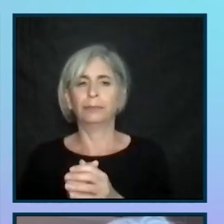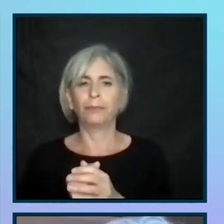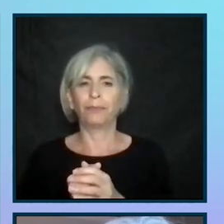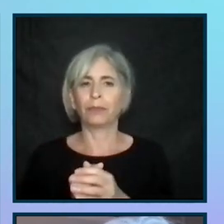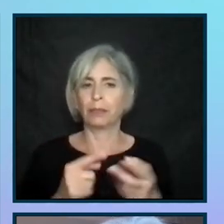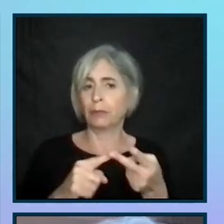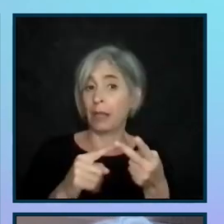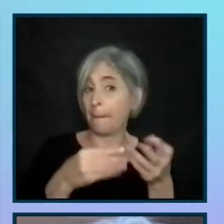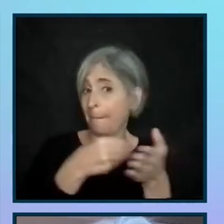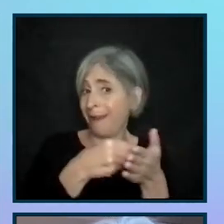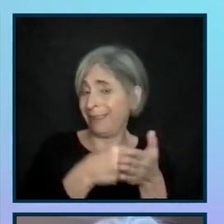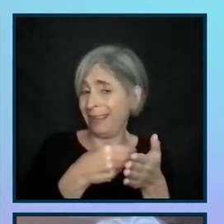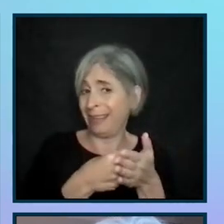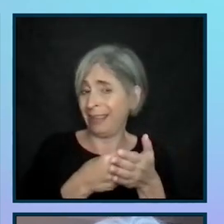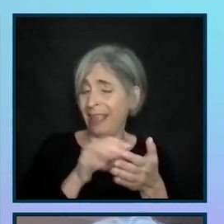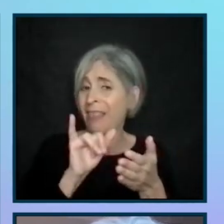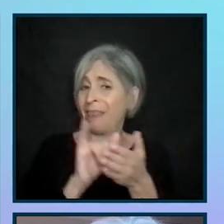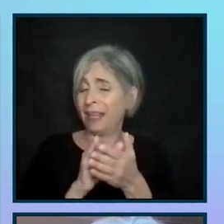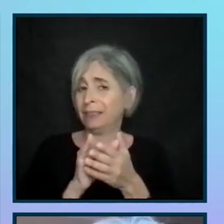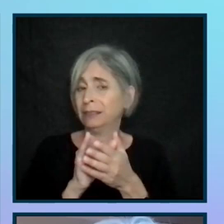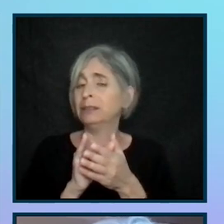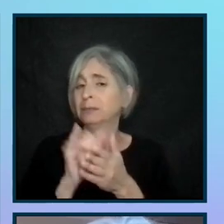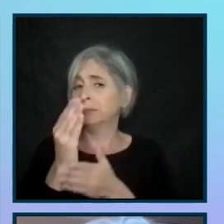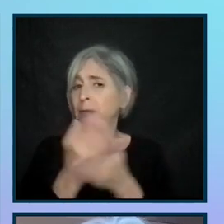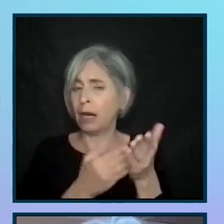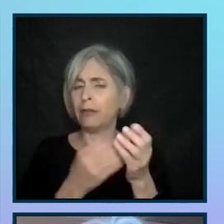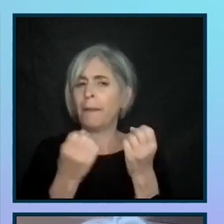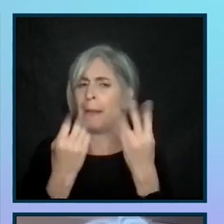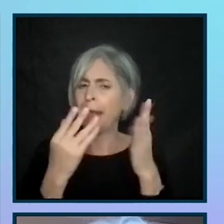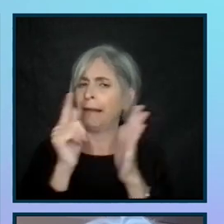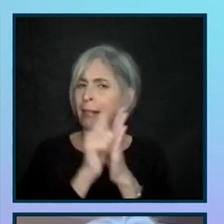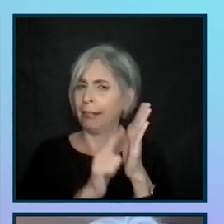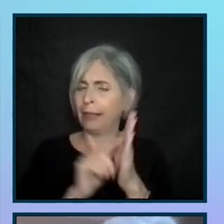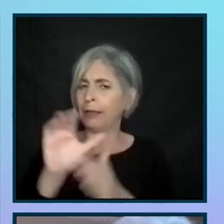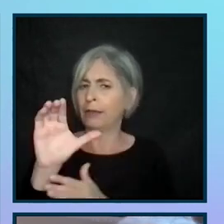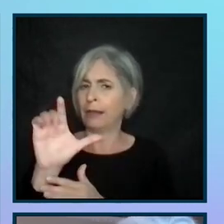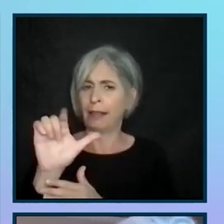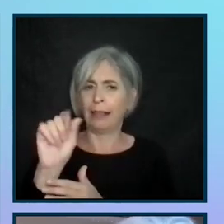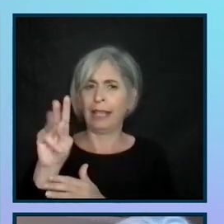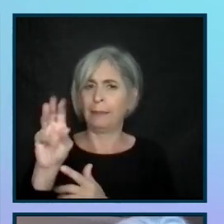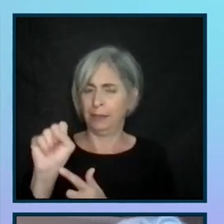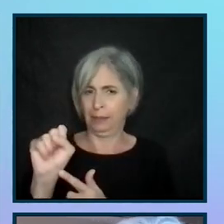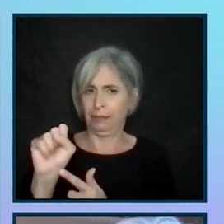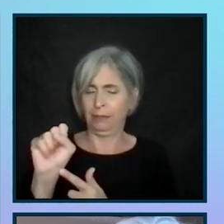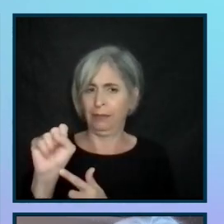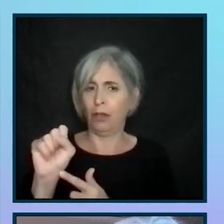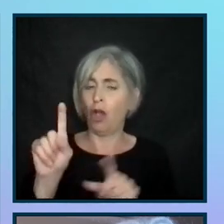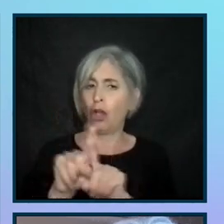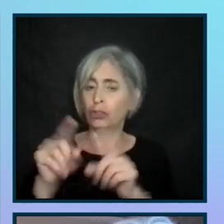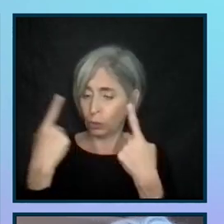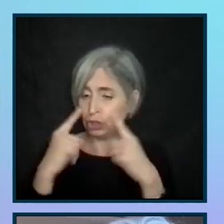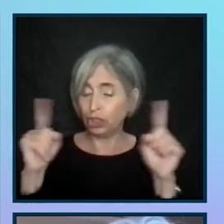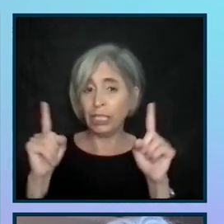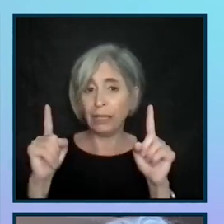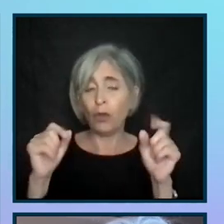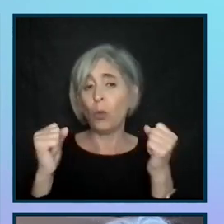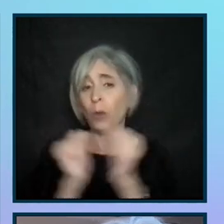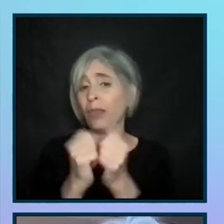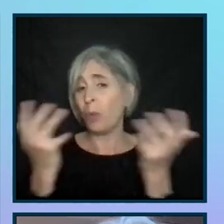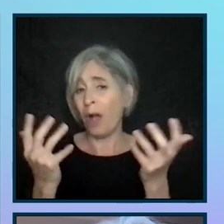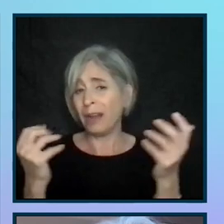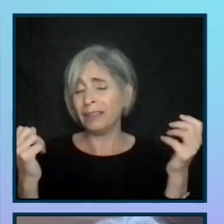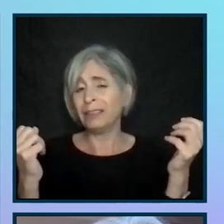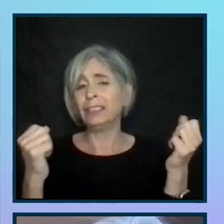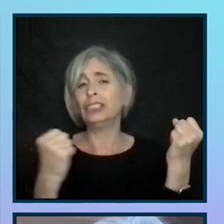talking about money, which is an element of many legal claims and also something that has been achieved in structured negotiation,